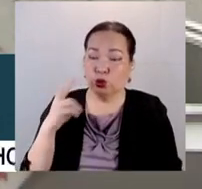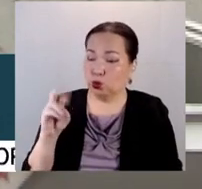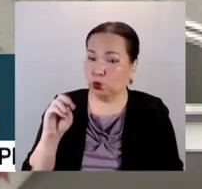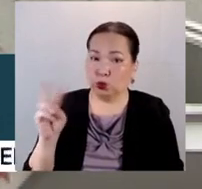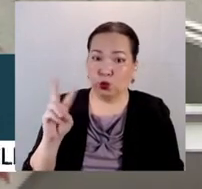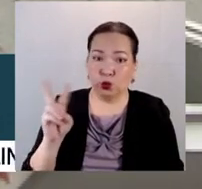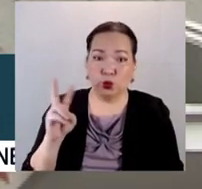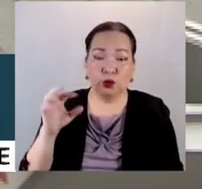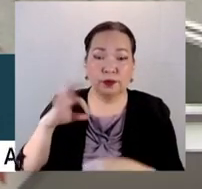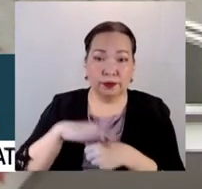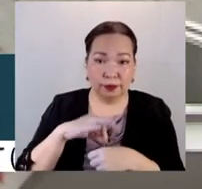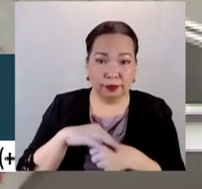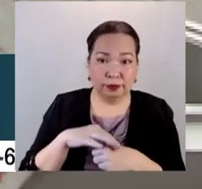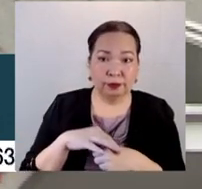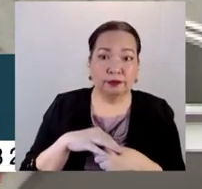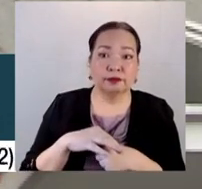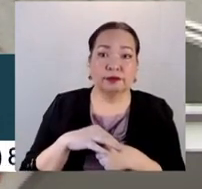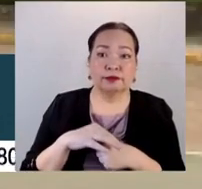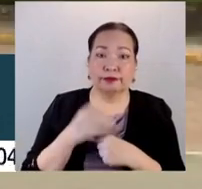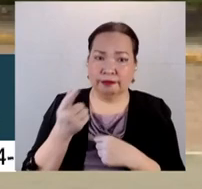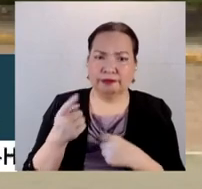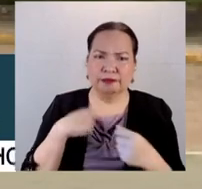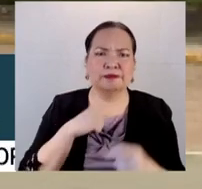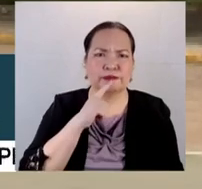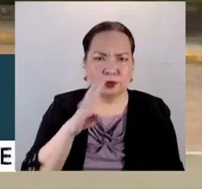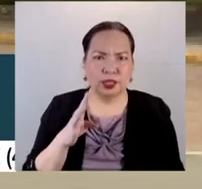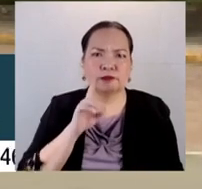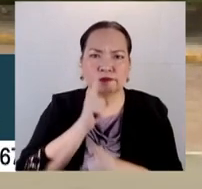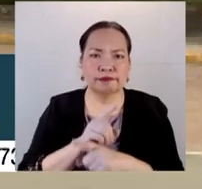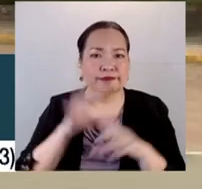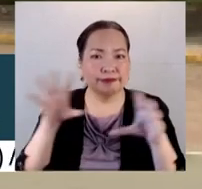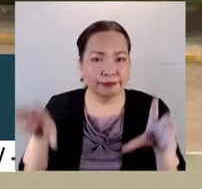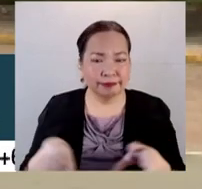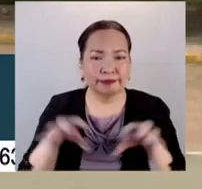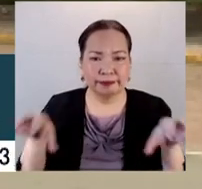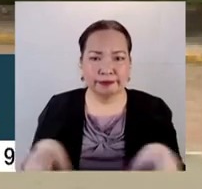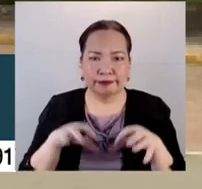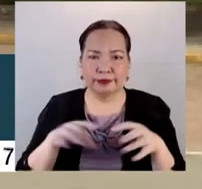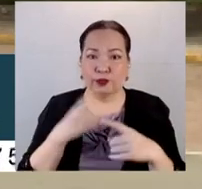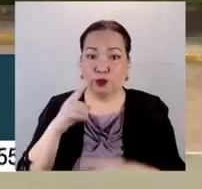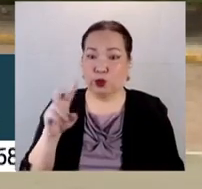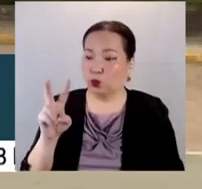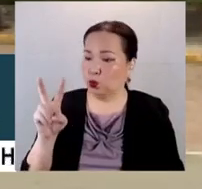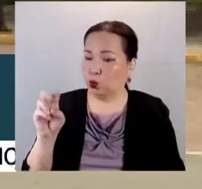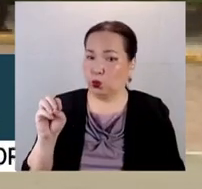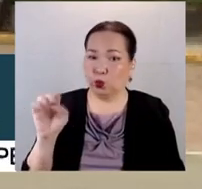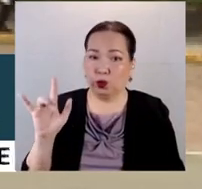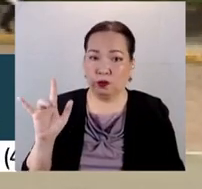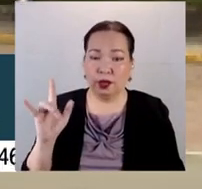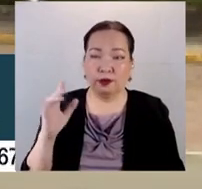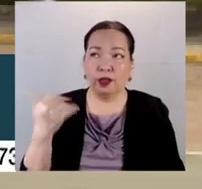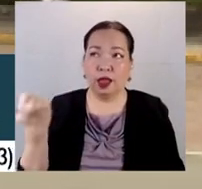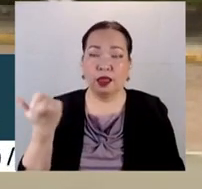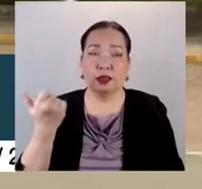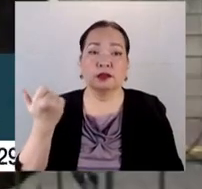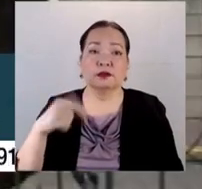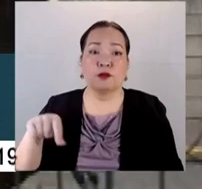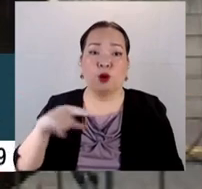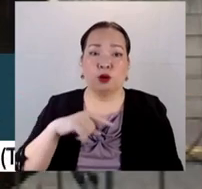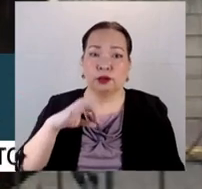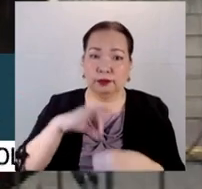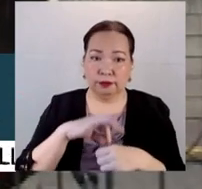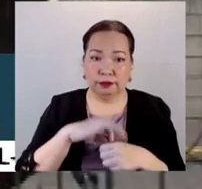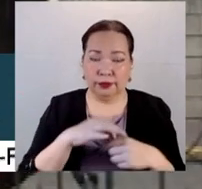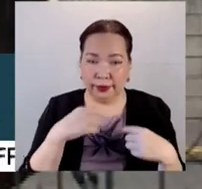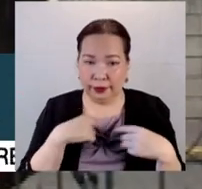election and we promised to likewise actively do that again in the 2025 and the other forthcoming electoral exercises.